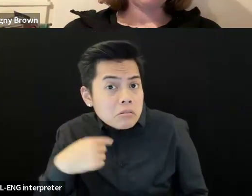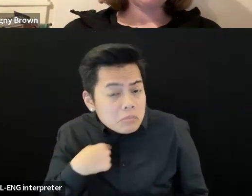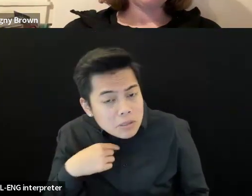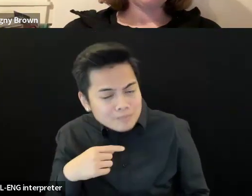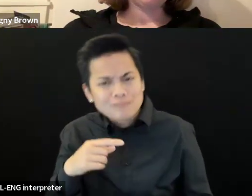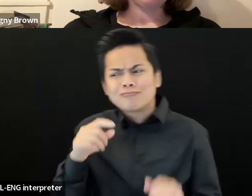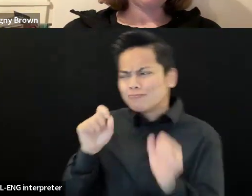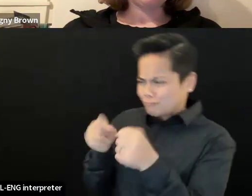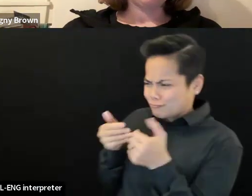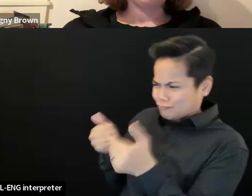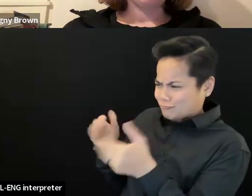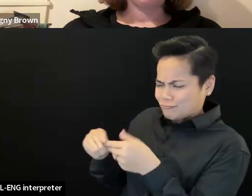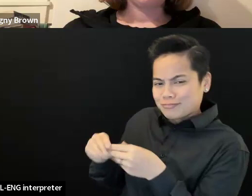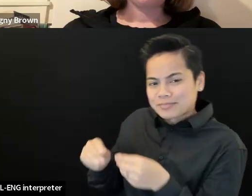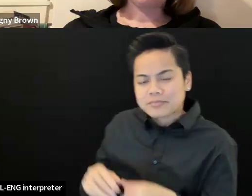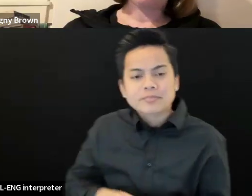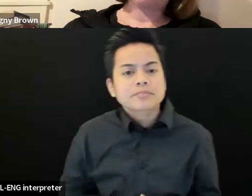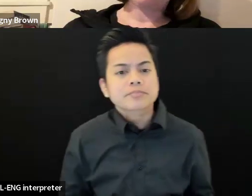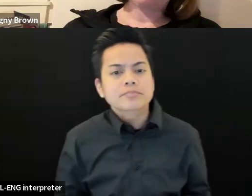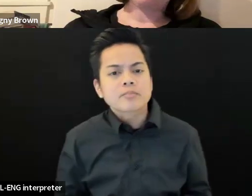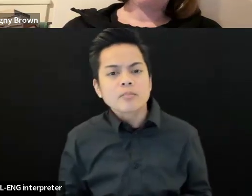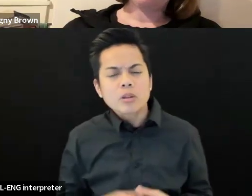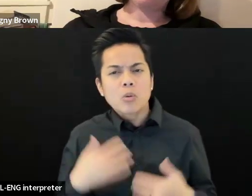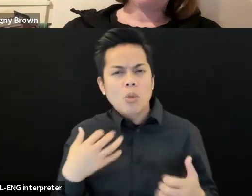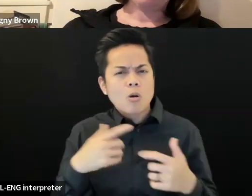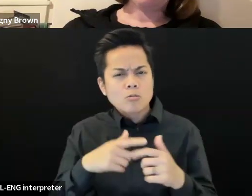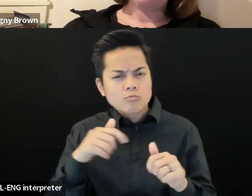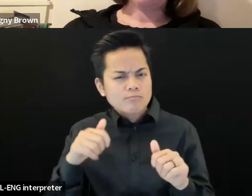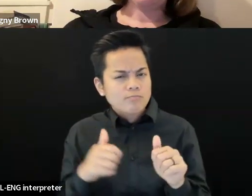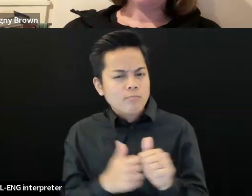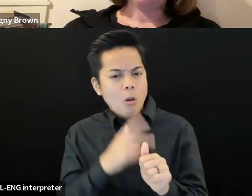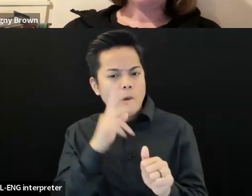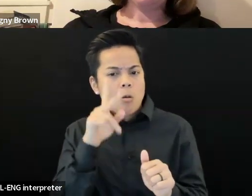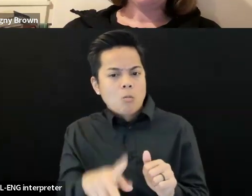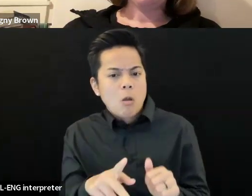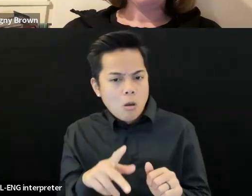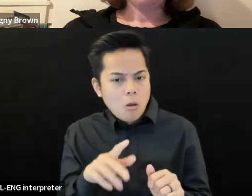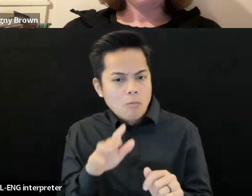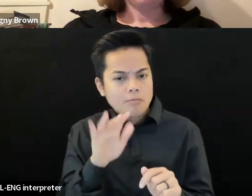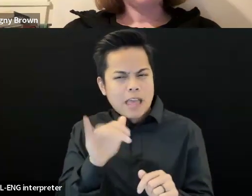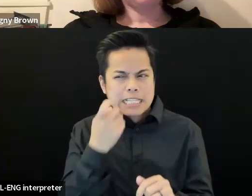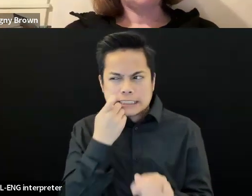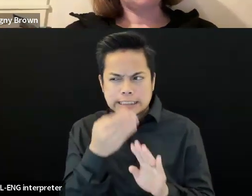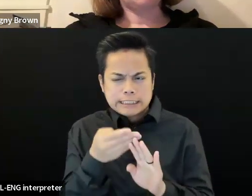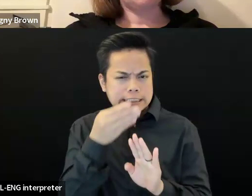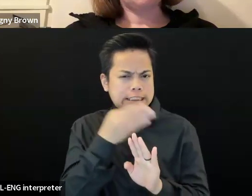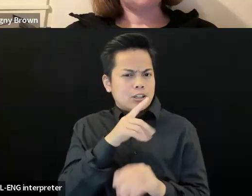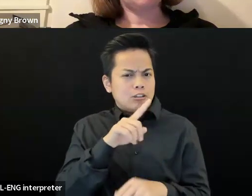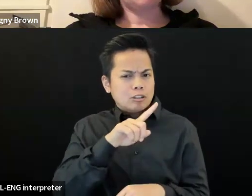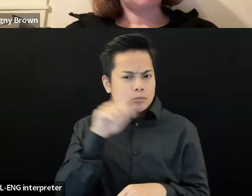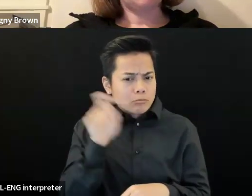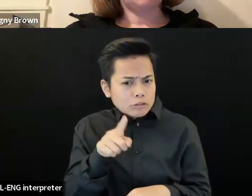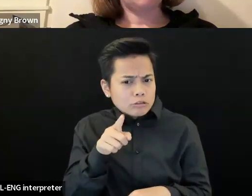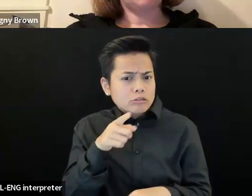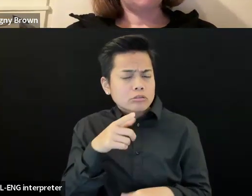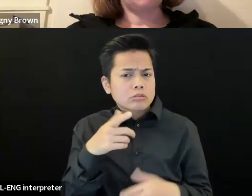just a follow up kind of from an earlier question. Does anyone, I know it might be too early for this, but does anyone know, uh, what